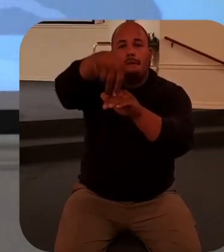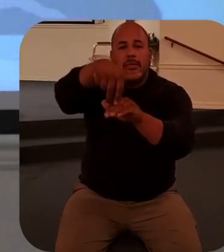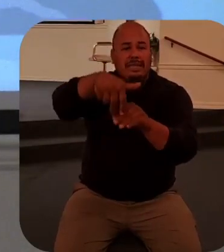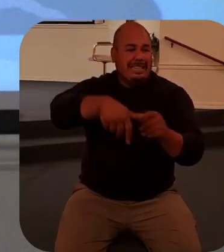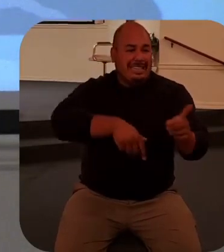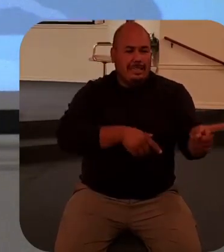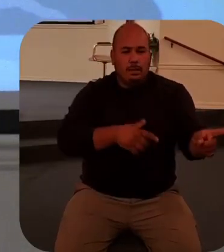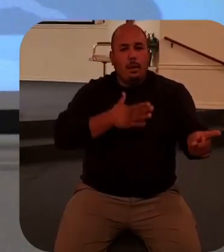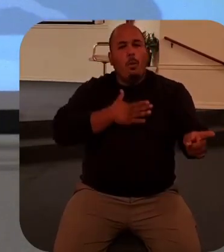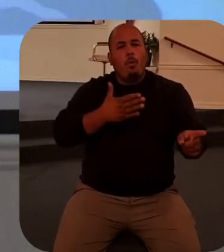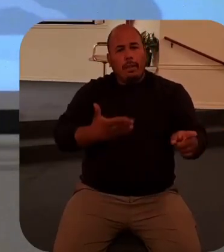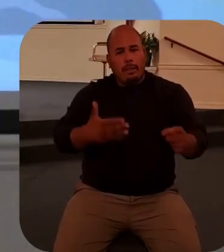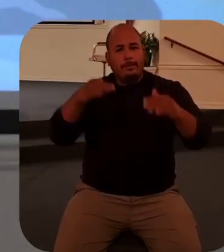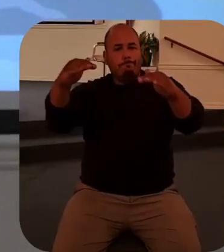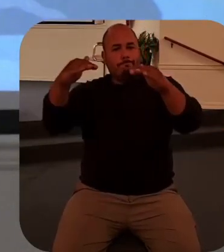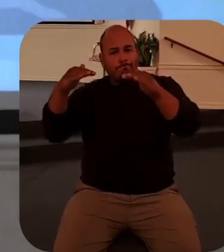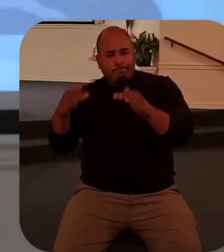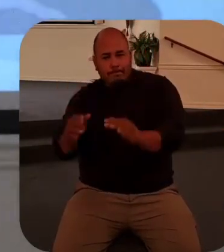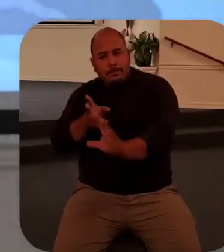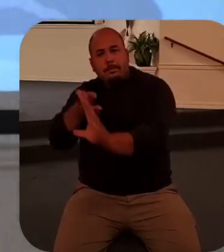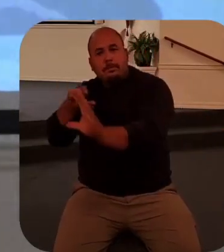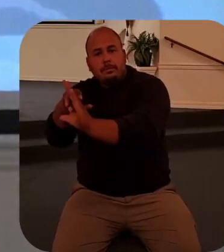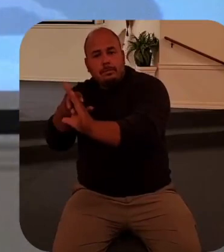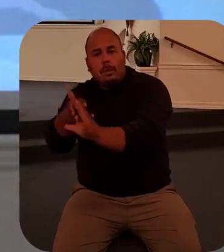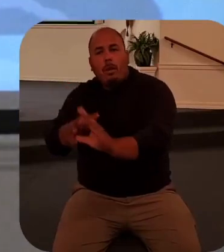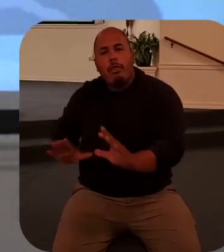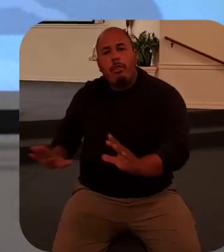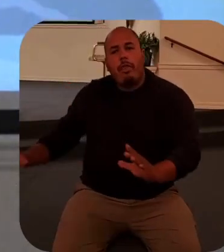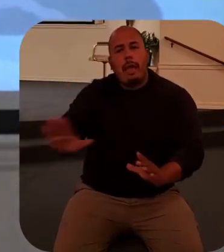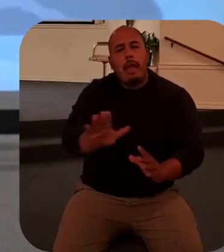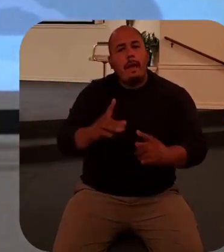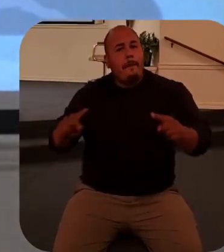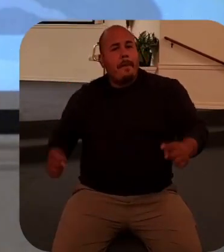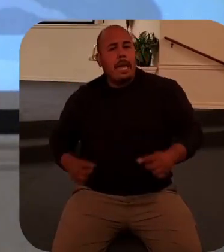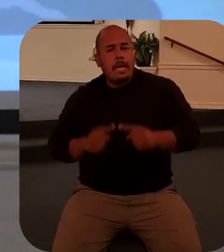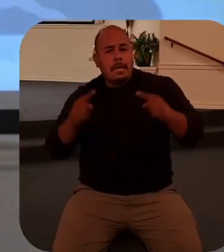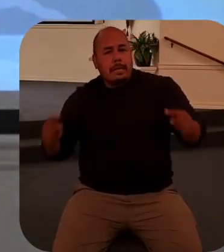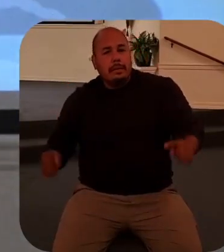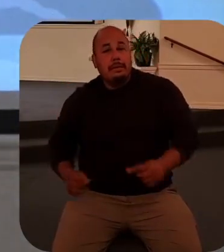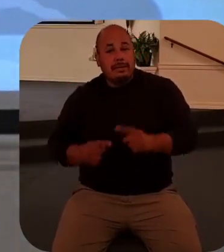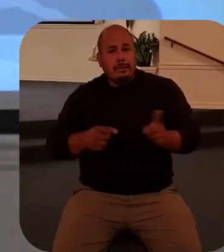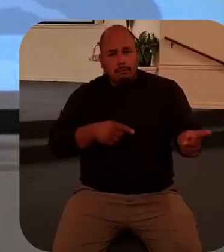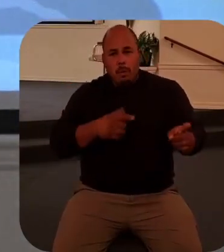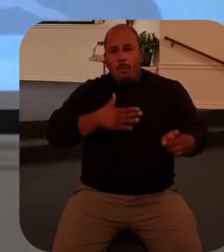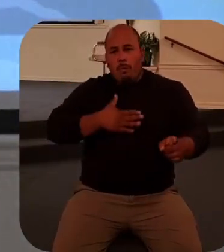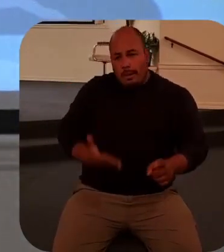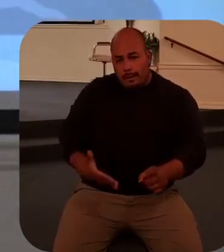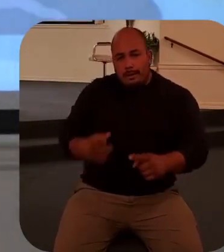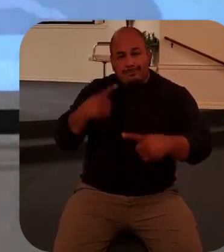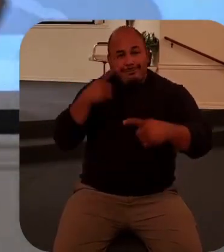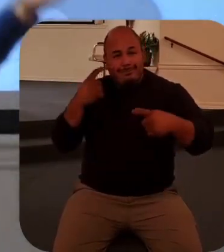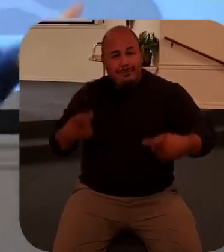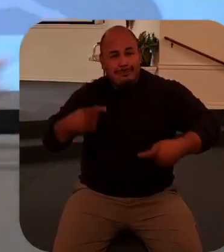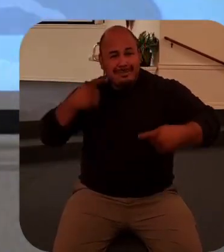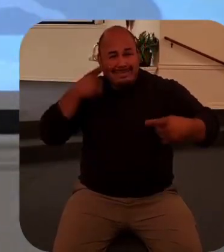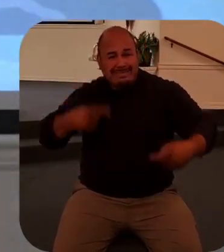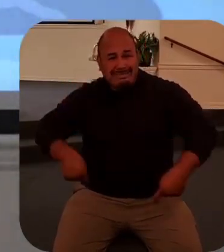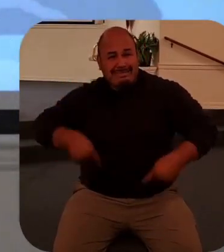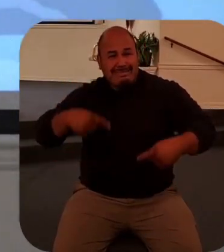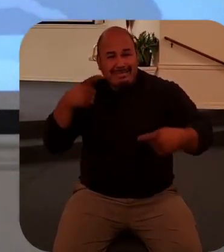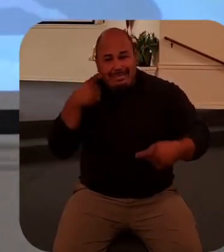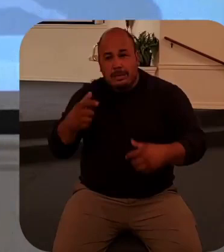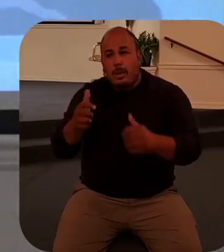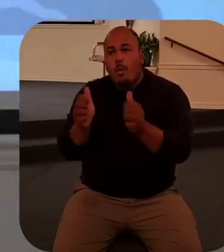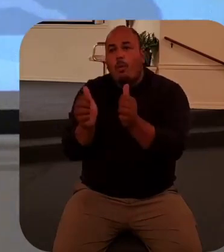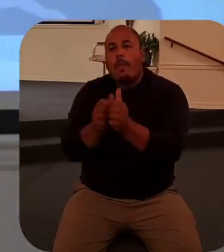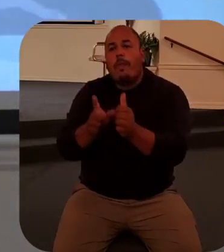He is not ashamed to take upon himself some of their grief. He weeps with them. Not the loud wailing that